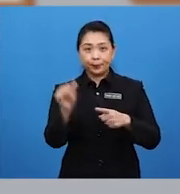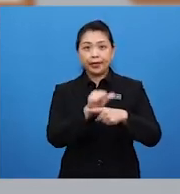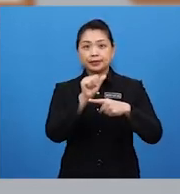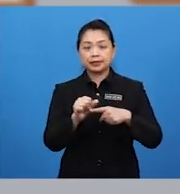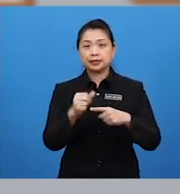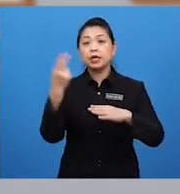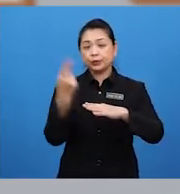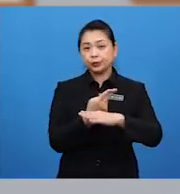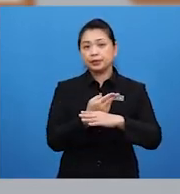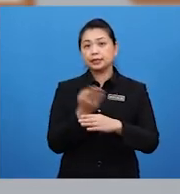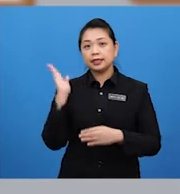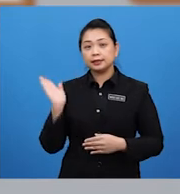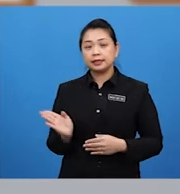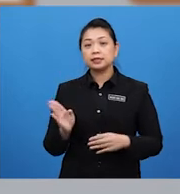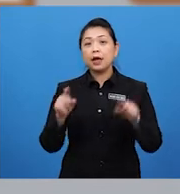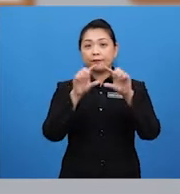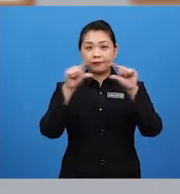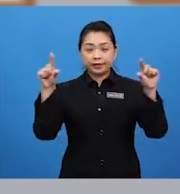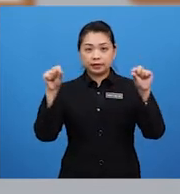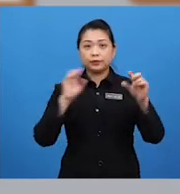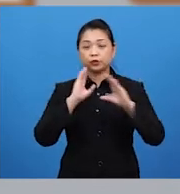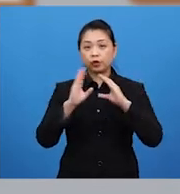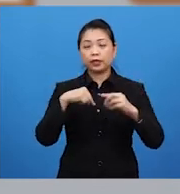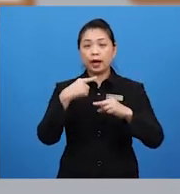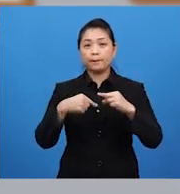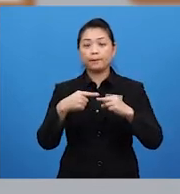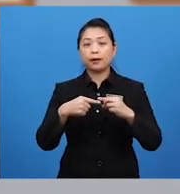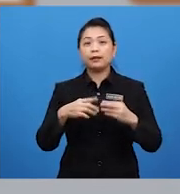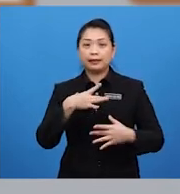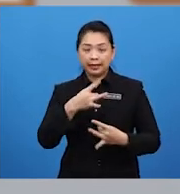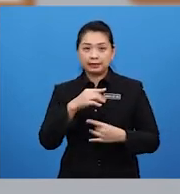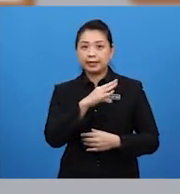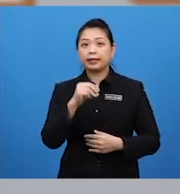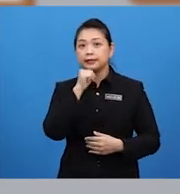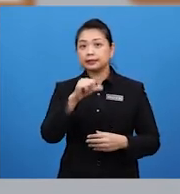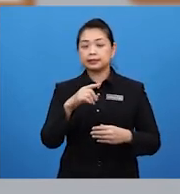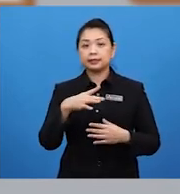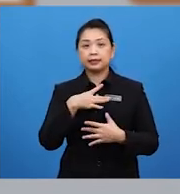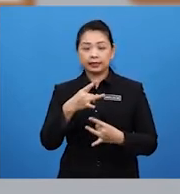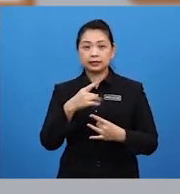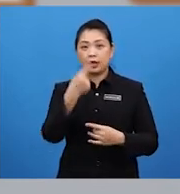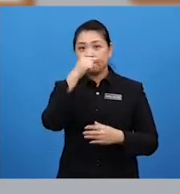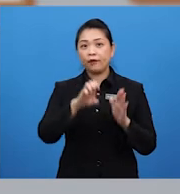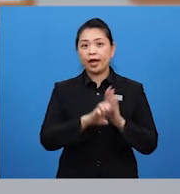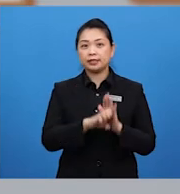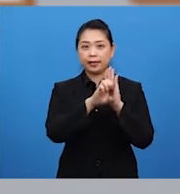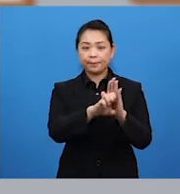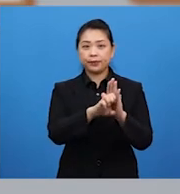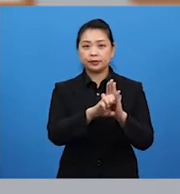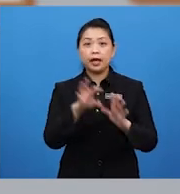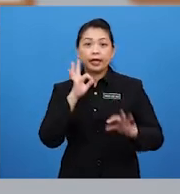using these phrases For talking about likes and dislikes For example